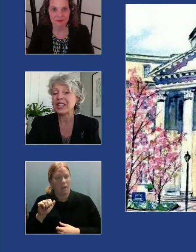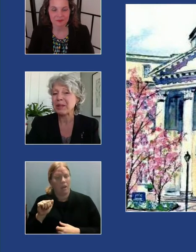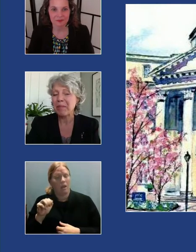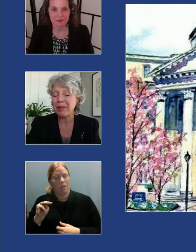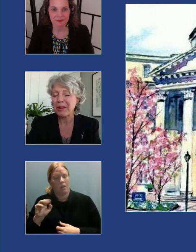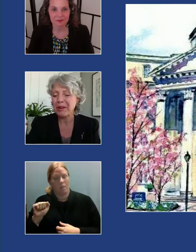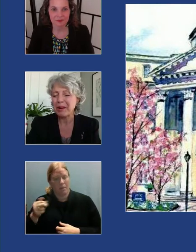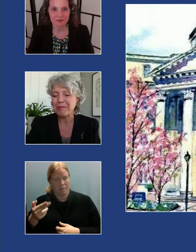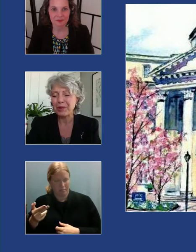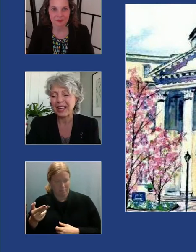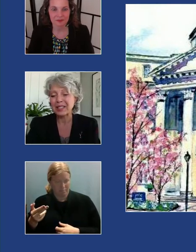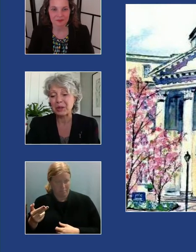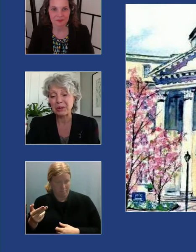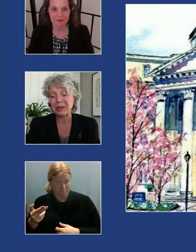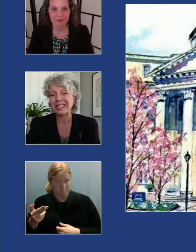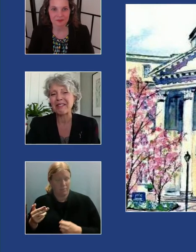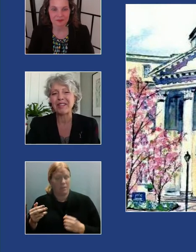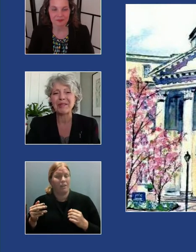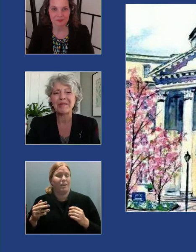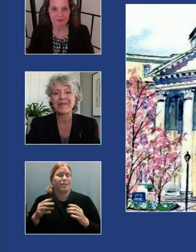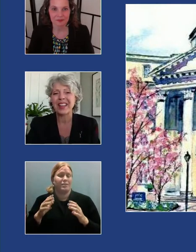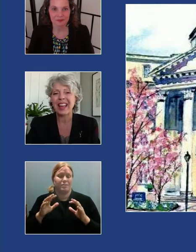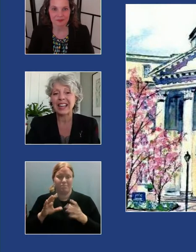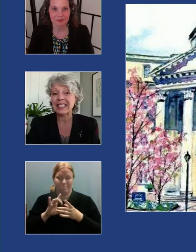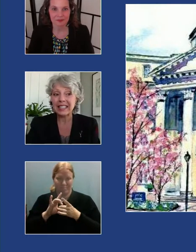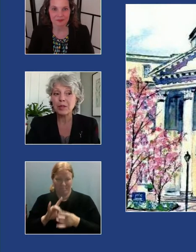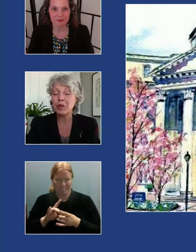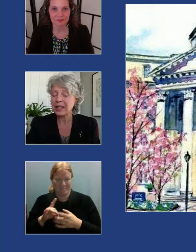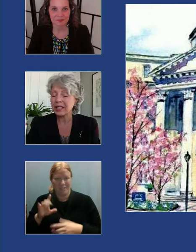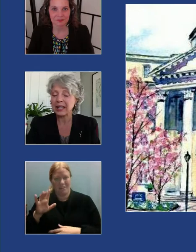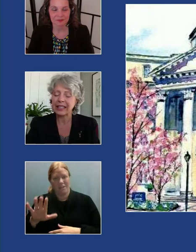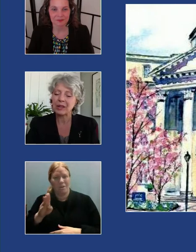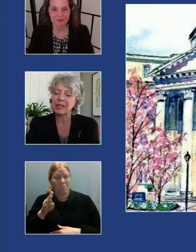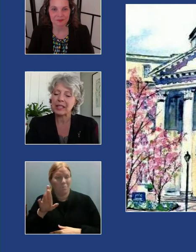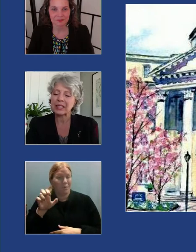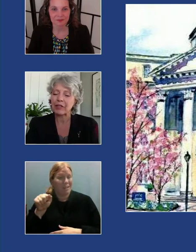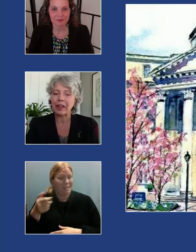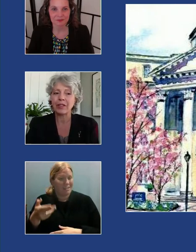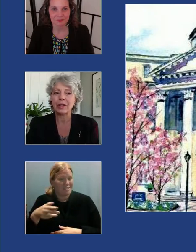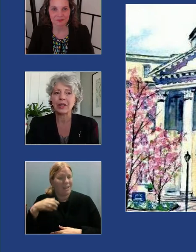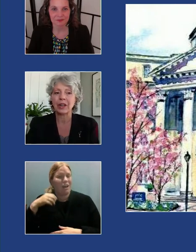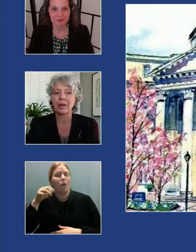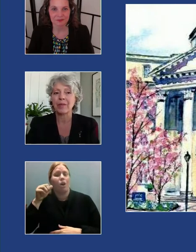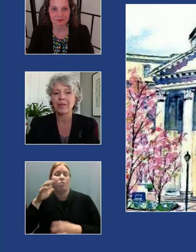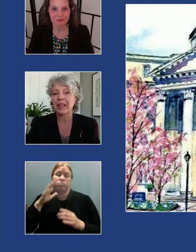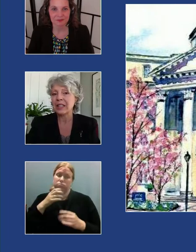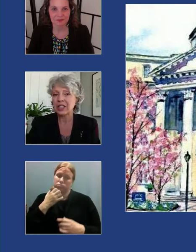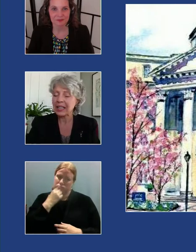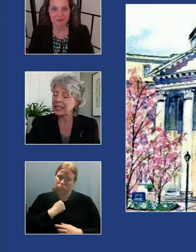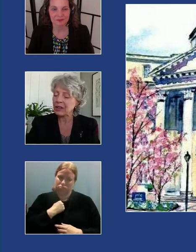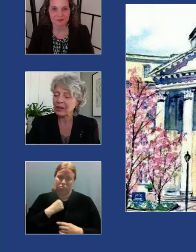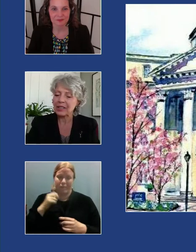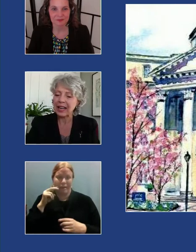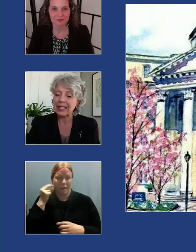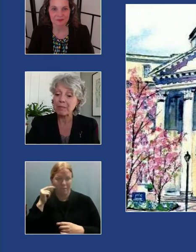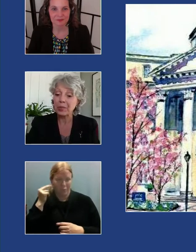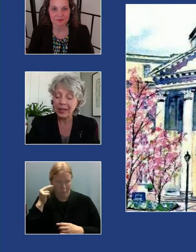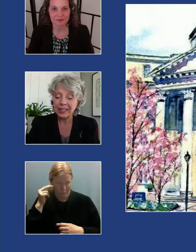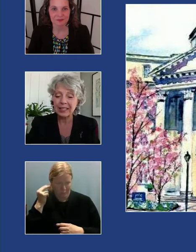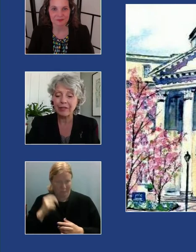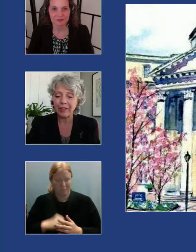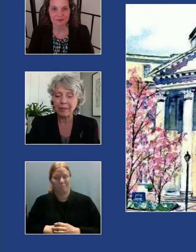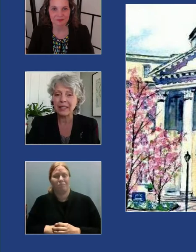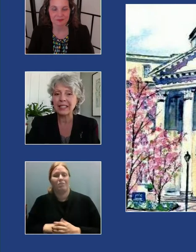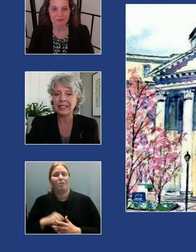She is the mother of Bria's adored nephew. And since Bria's diagnosis five years ago, she has learned and